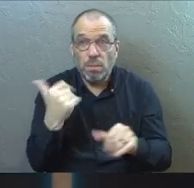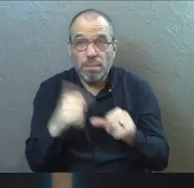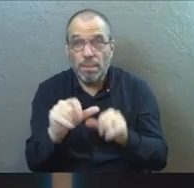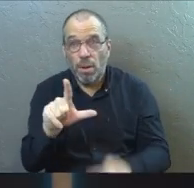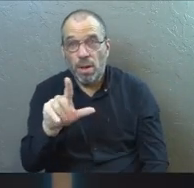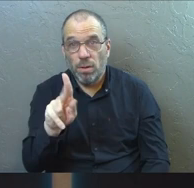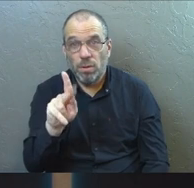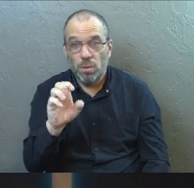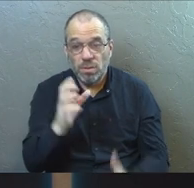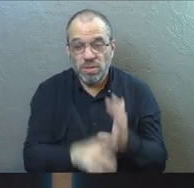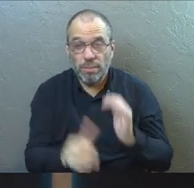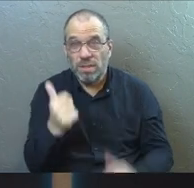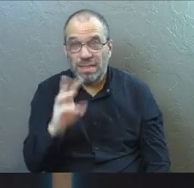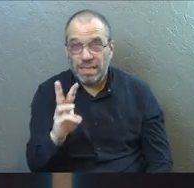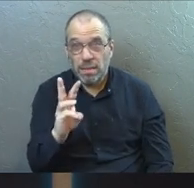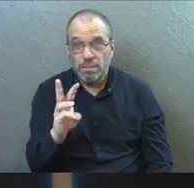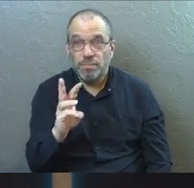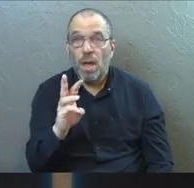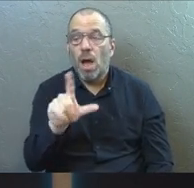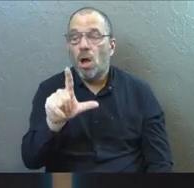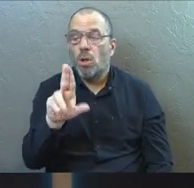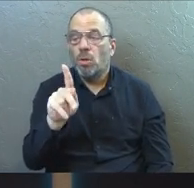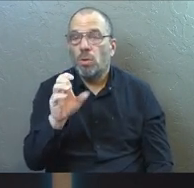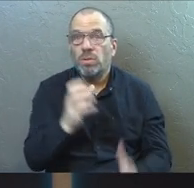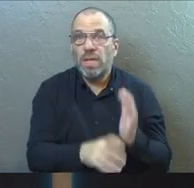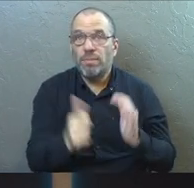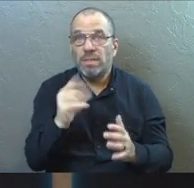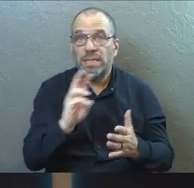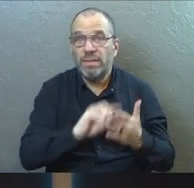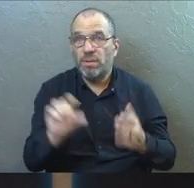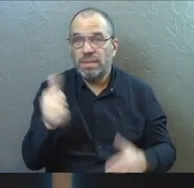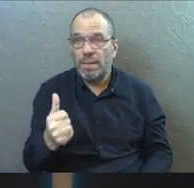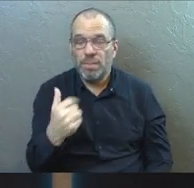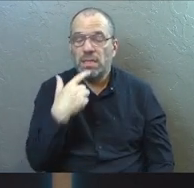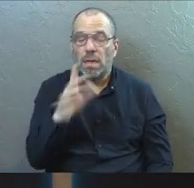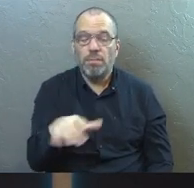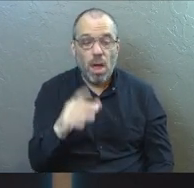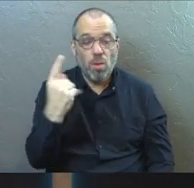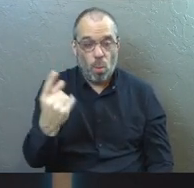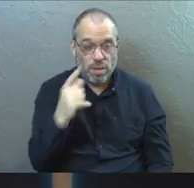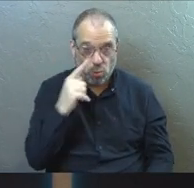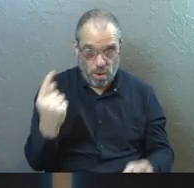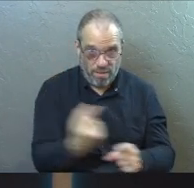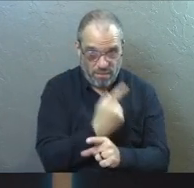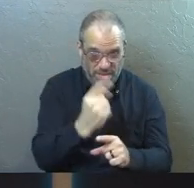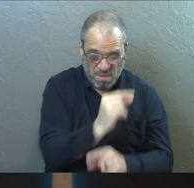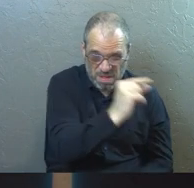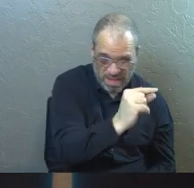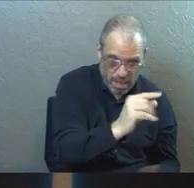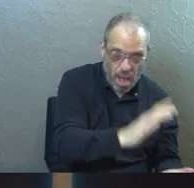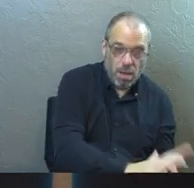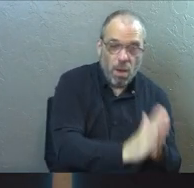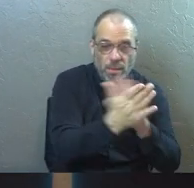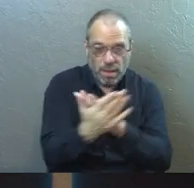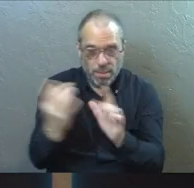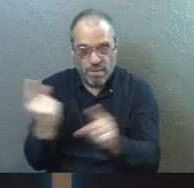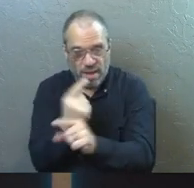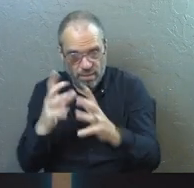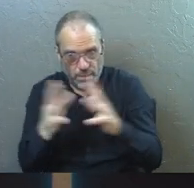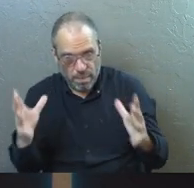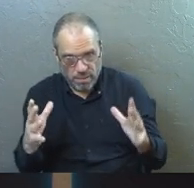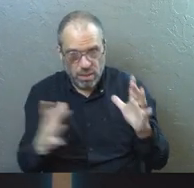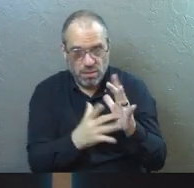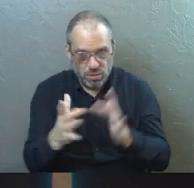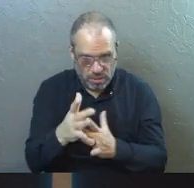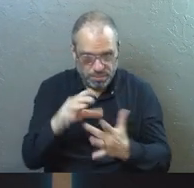this in Luke chapter 16, if you're taking notes. Luke chapter 16, verse 10. Jesus said, the ones who are faithful in little will be faithful in much.